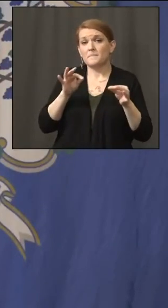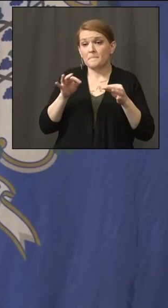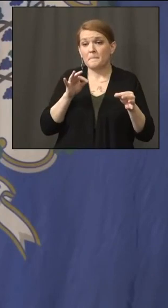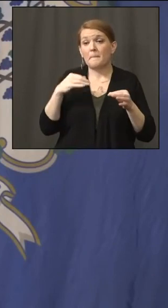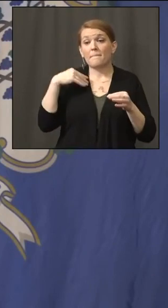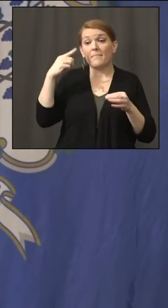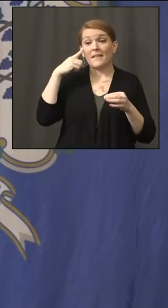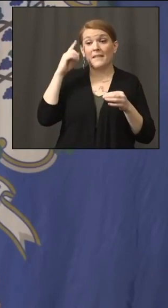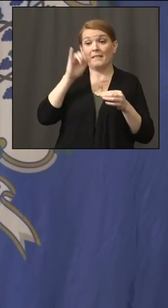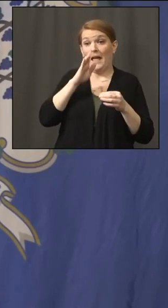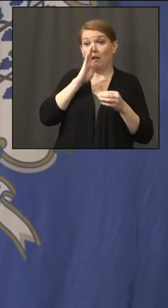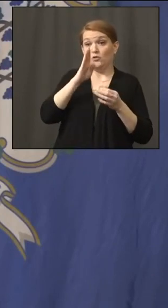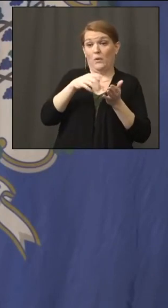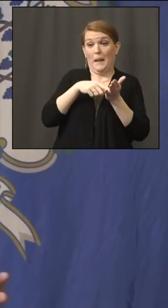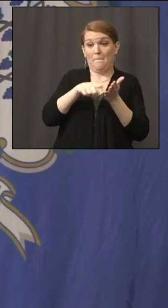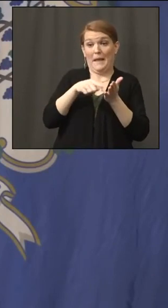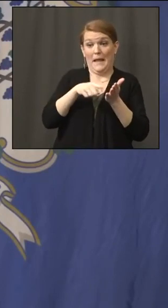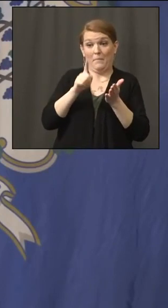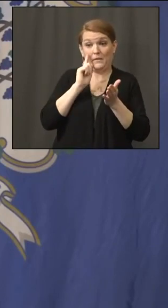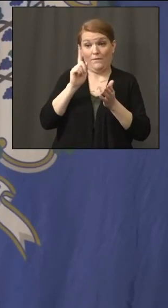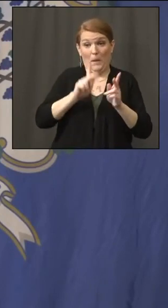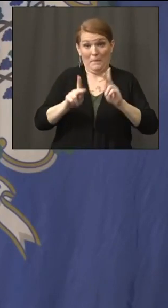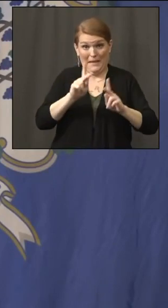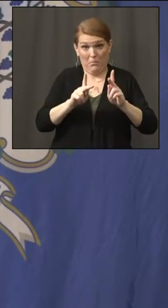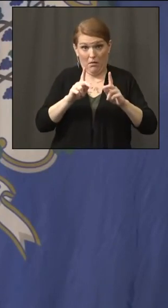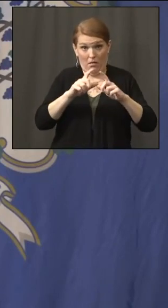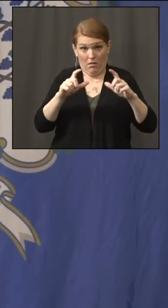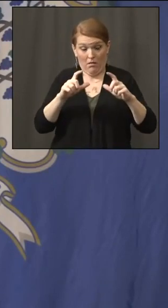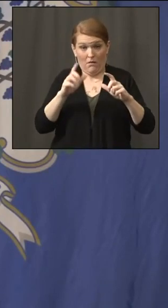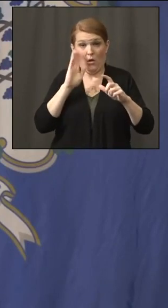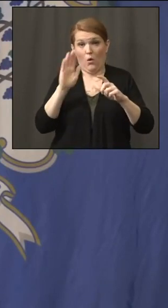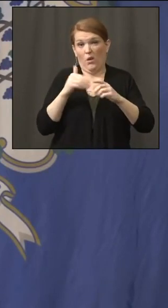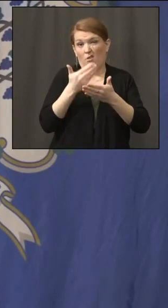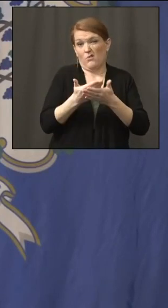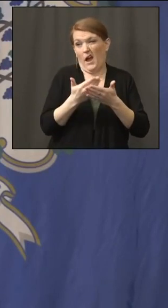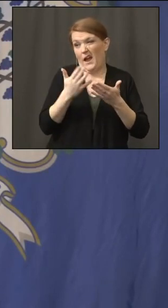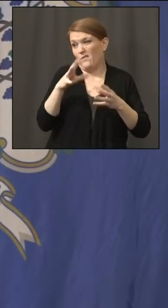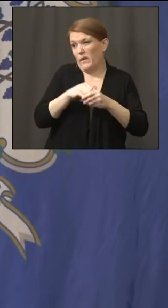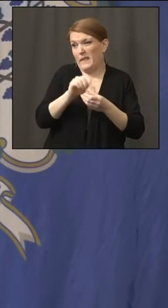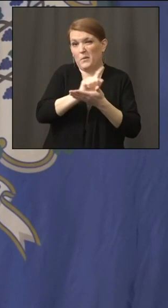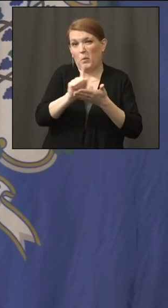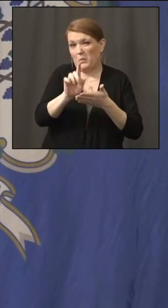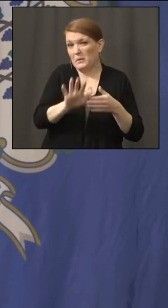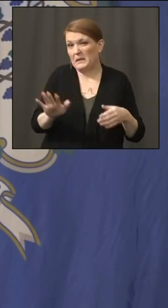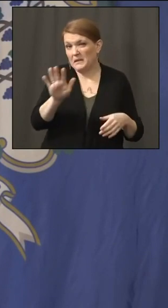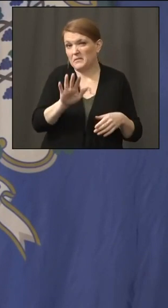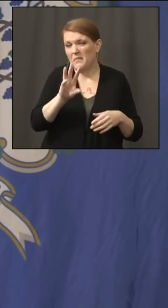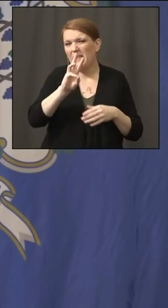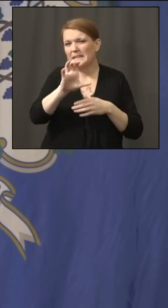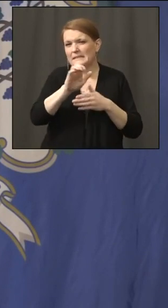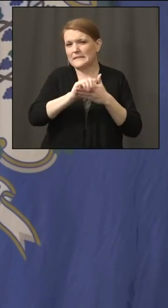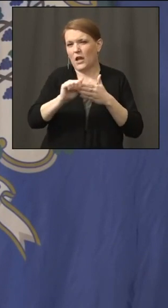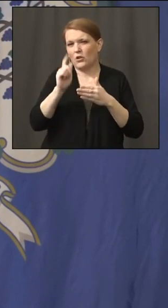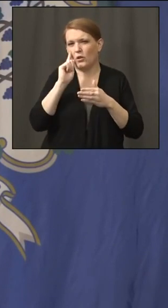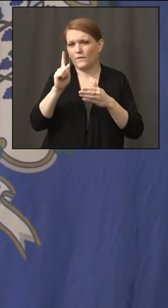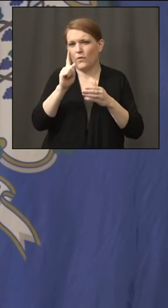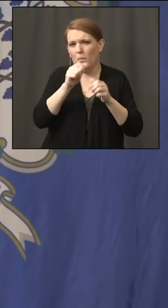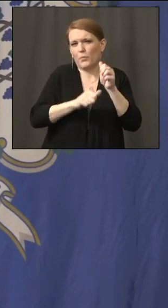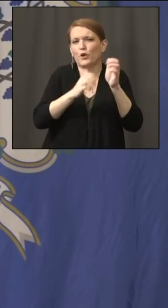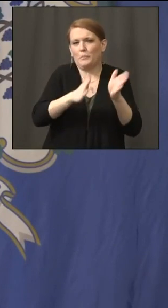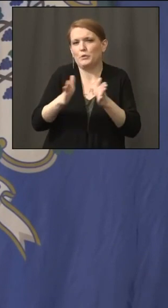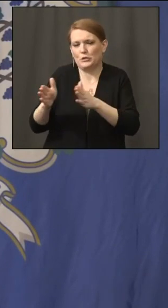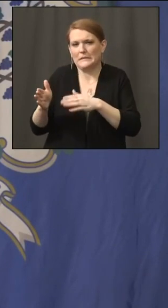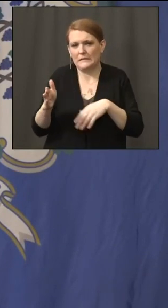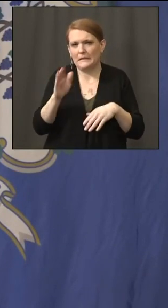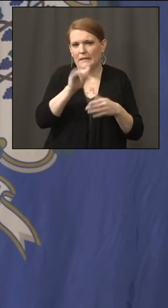sent as early as this week. So you ought to get them, say, within a week or so. That's the $600 per. I think the